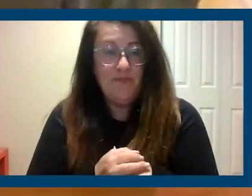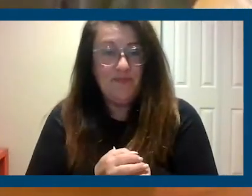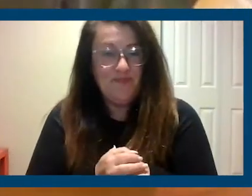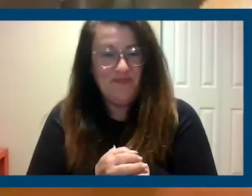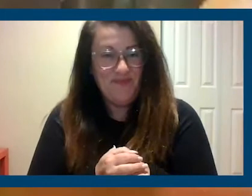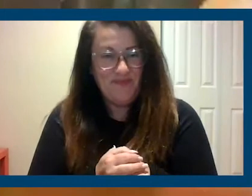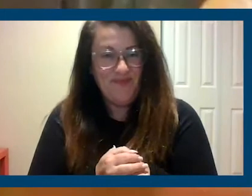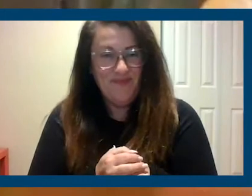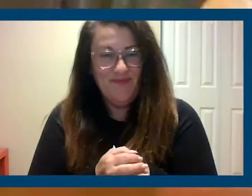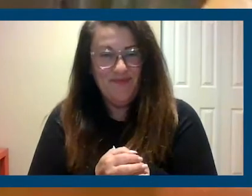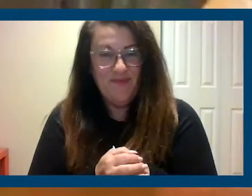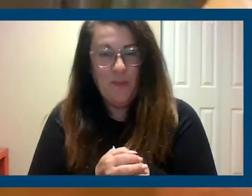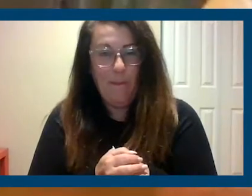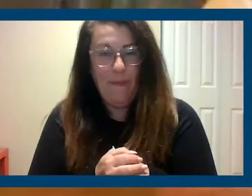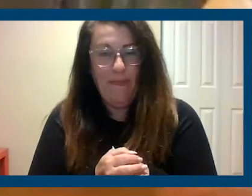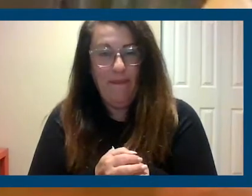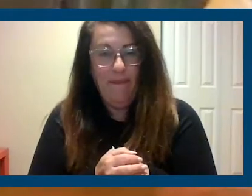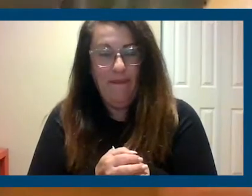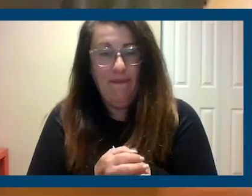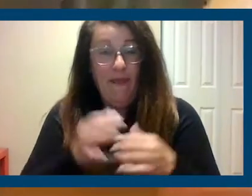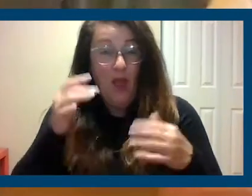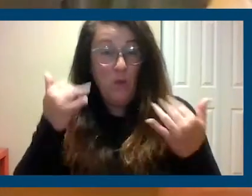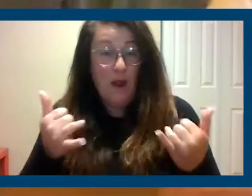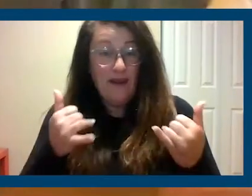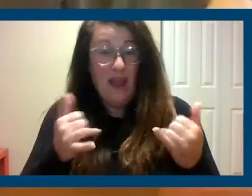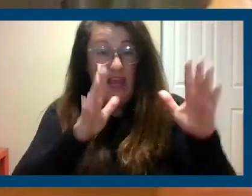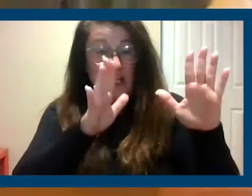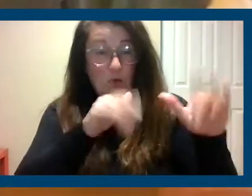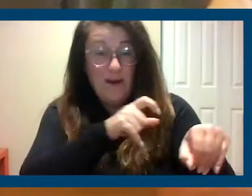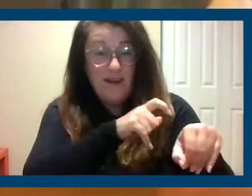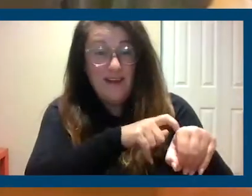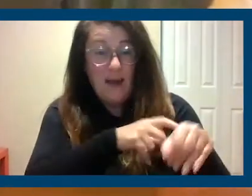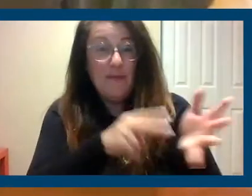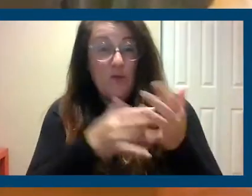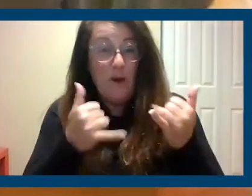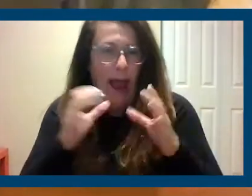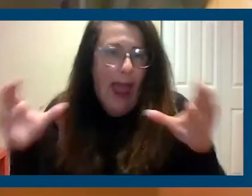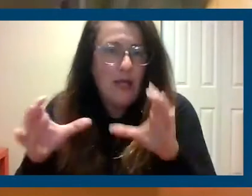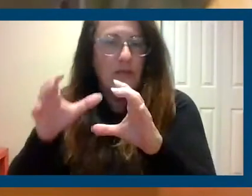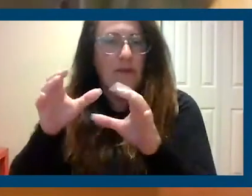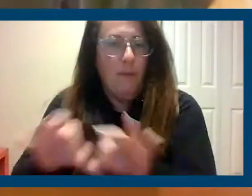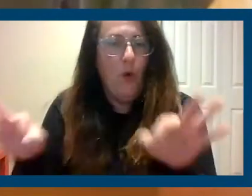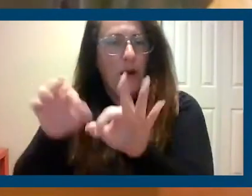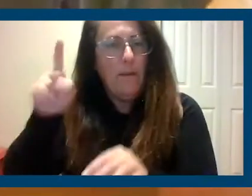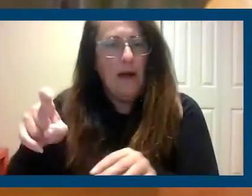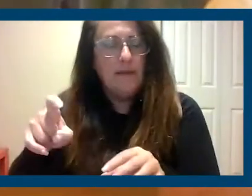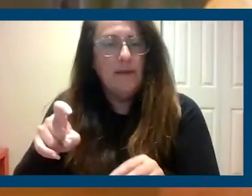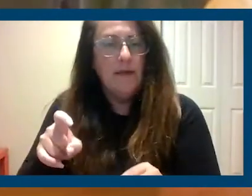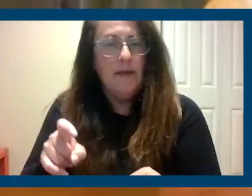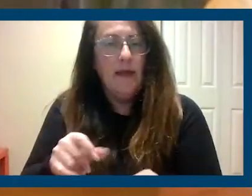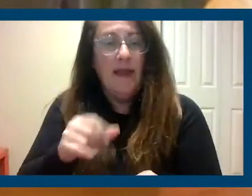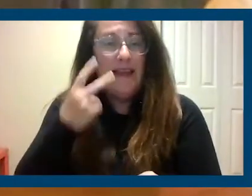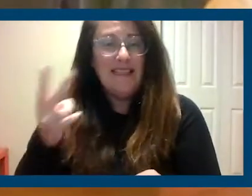I can say that extraordinary times require extraordinary action. Uh, never have we seen collectively,